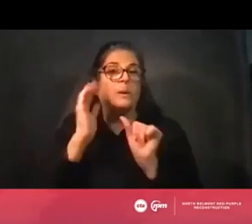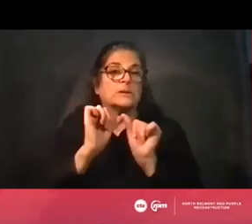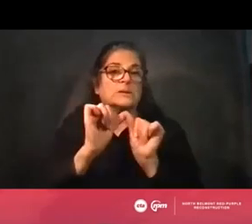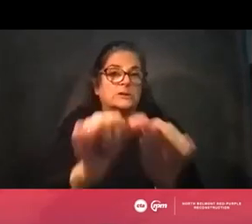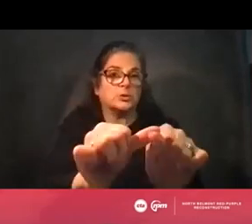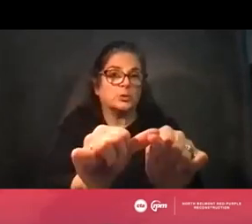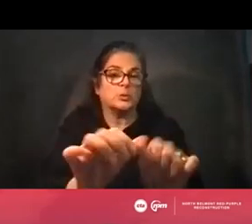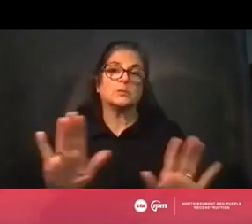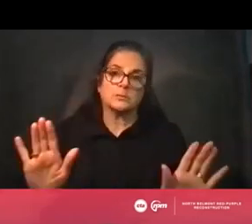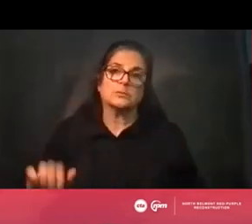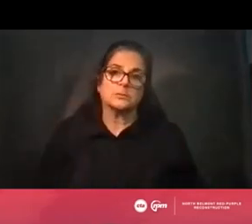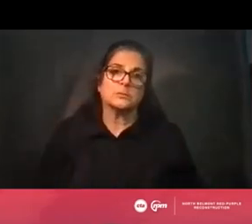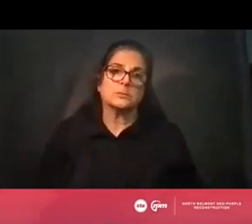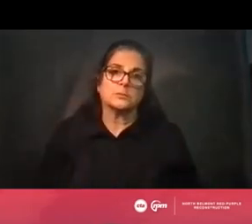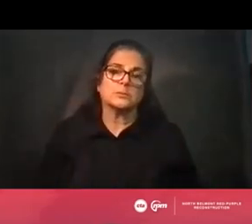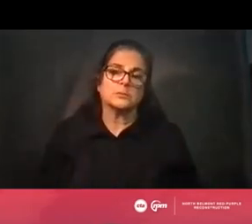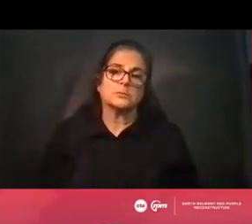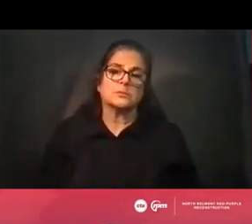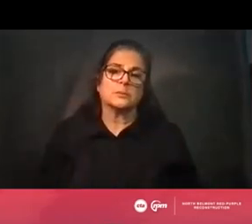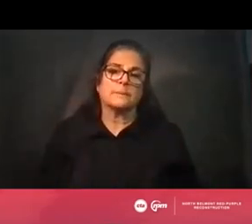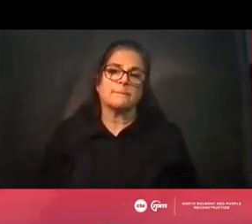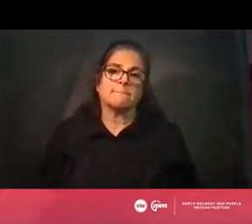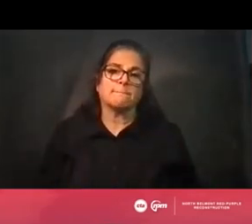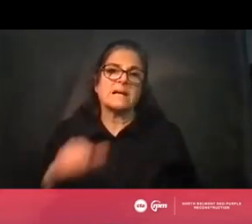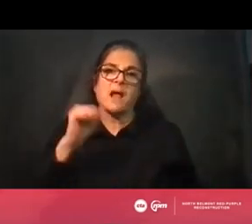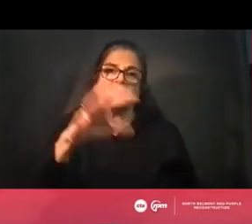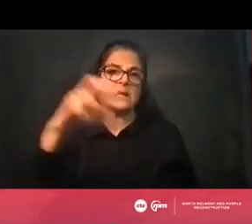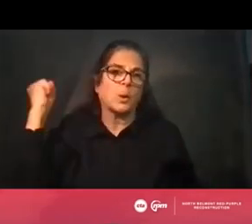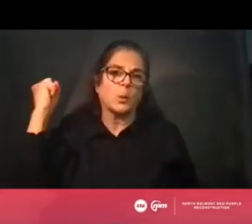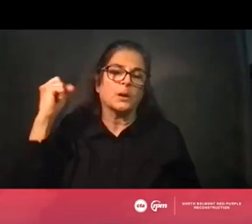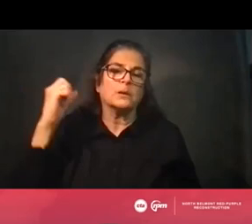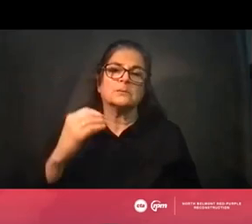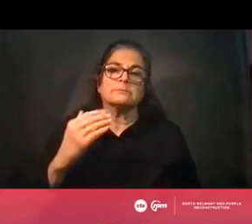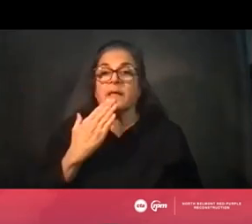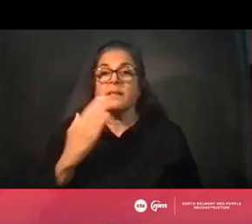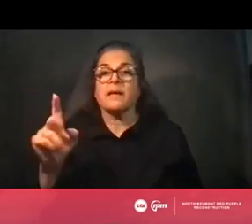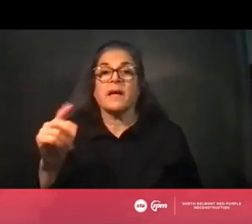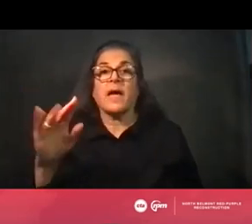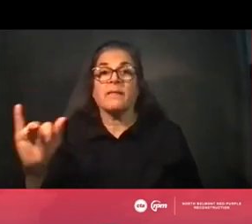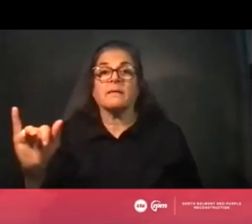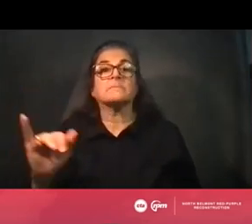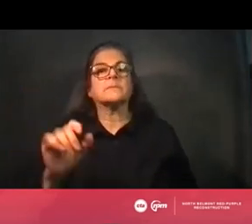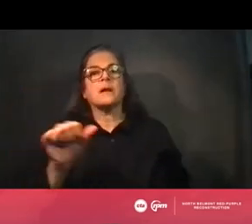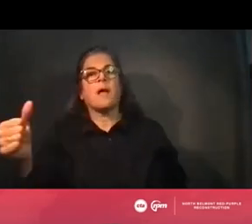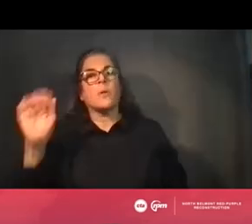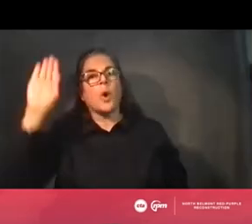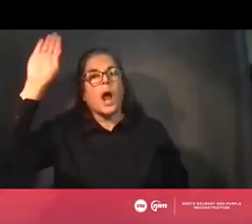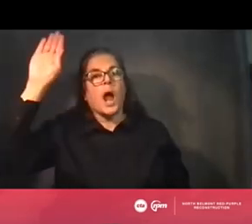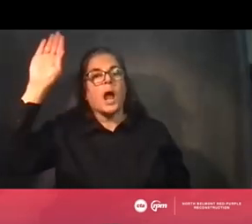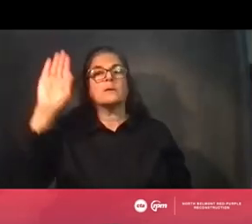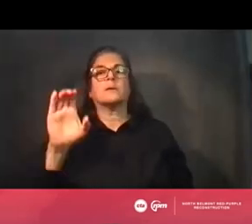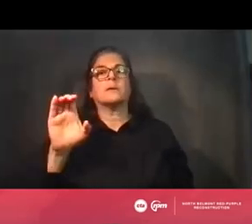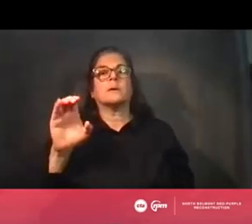All right. Thank you, Kathy. I see another hand from Chester.